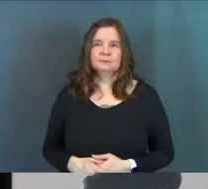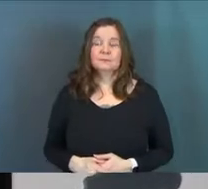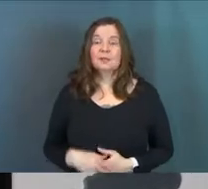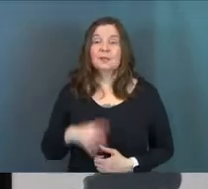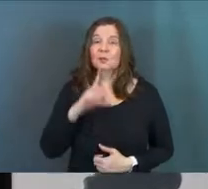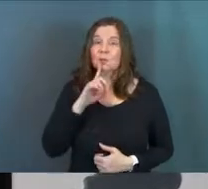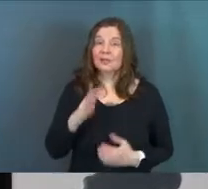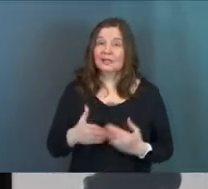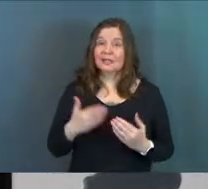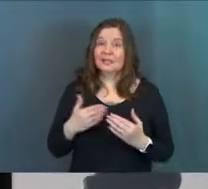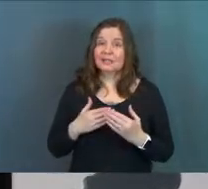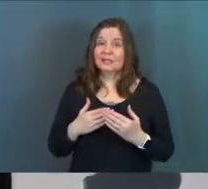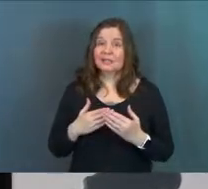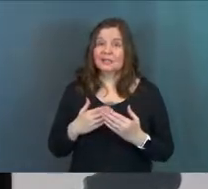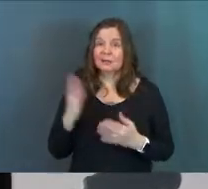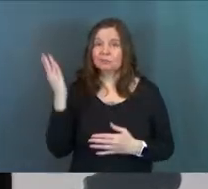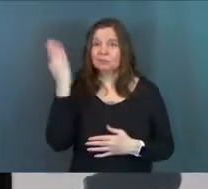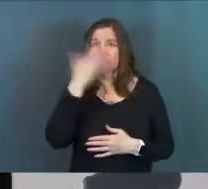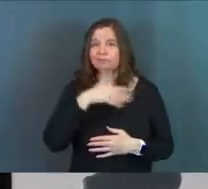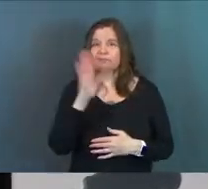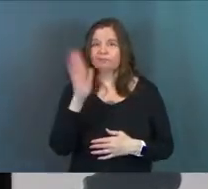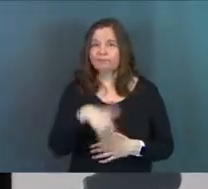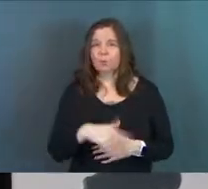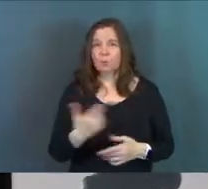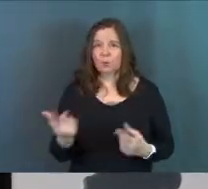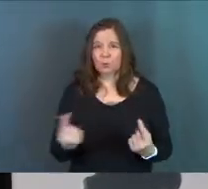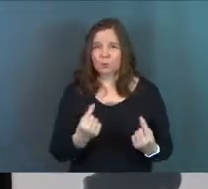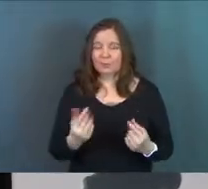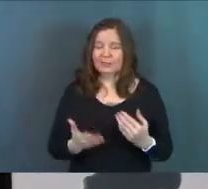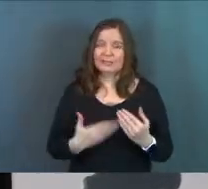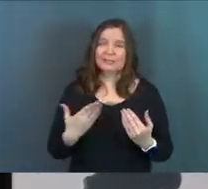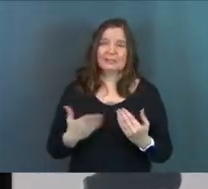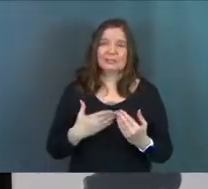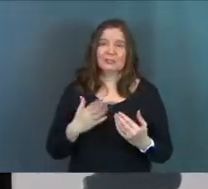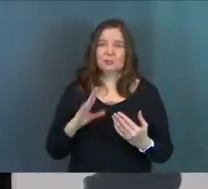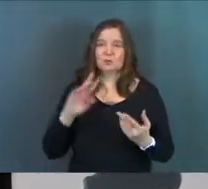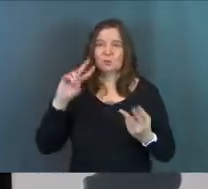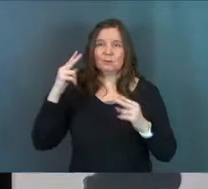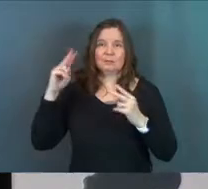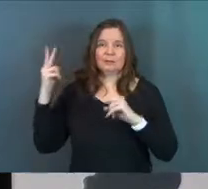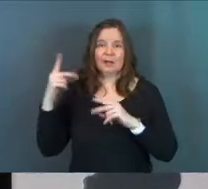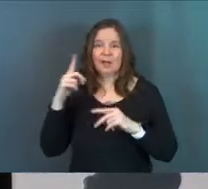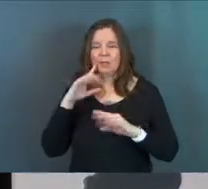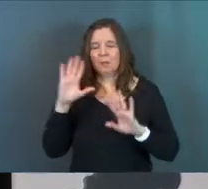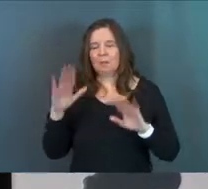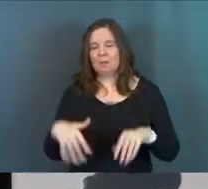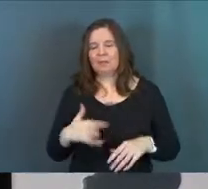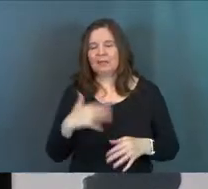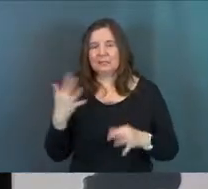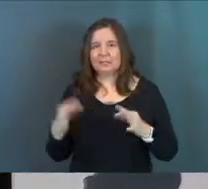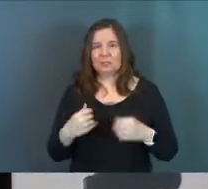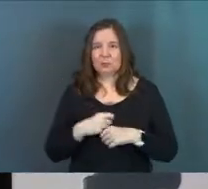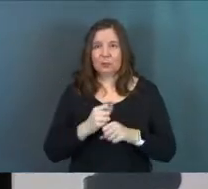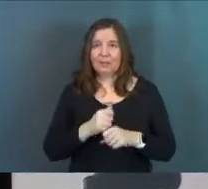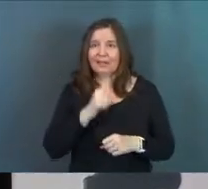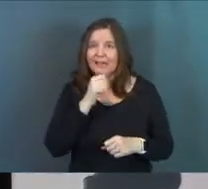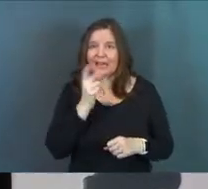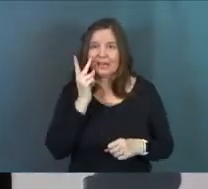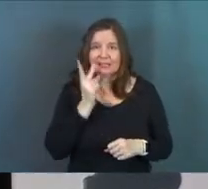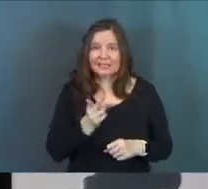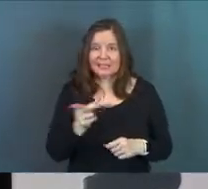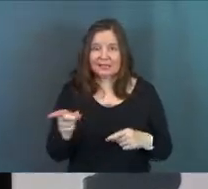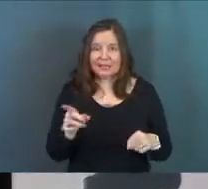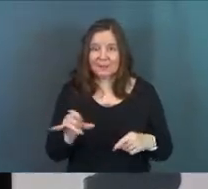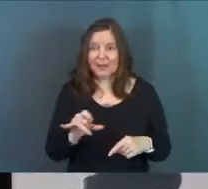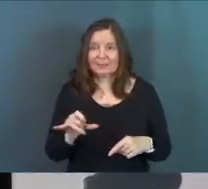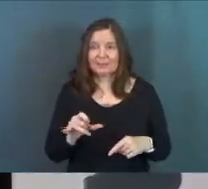It's really easy to overlook what we're doing. It's really easy to misinterpret and just have oversight of the decisions we're making and not see them